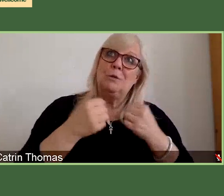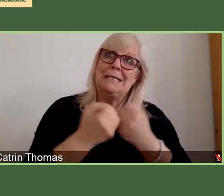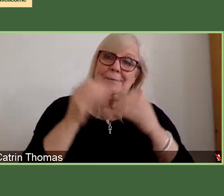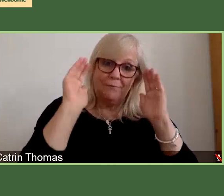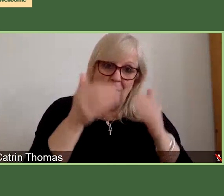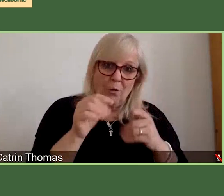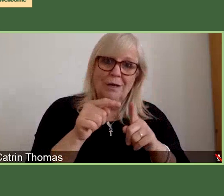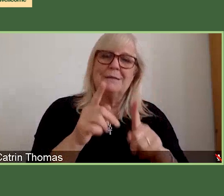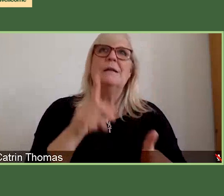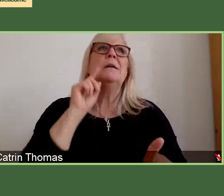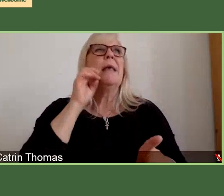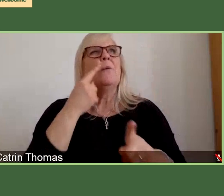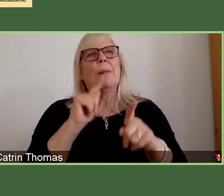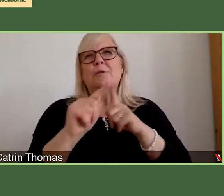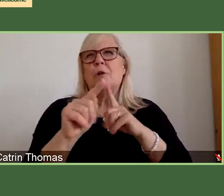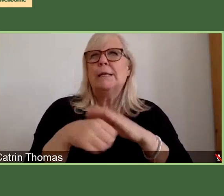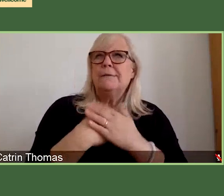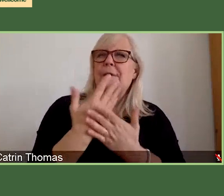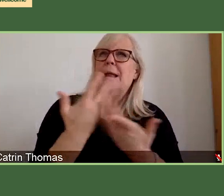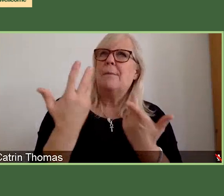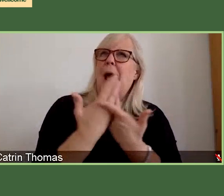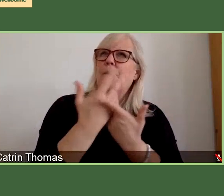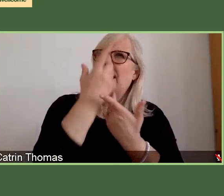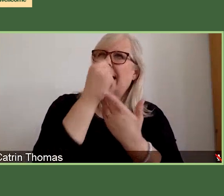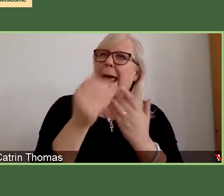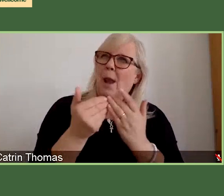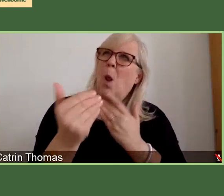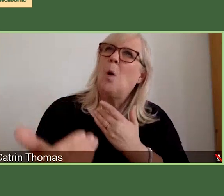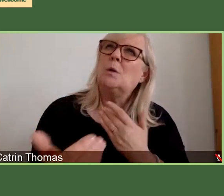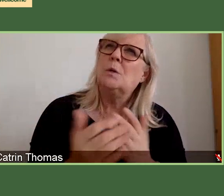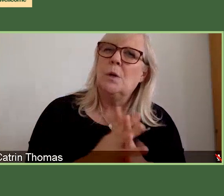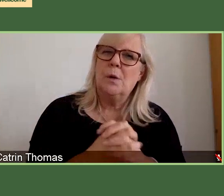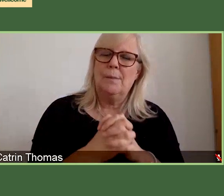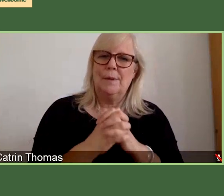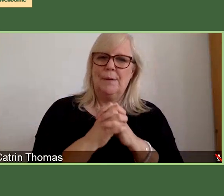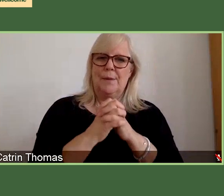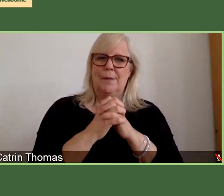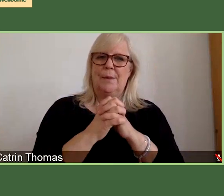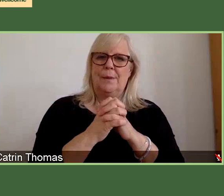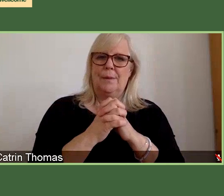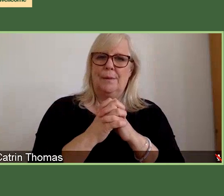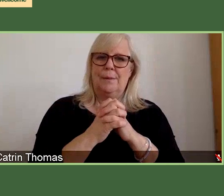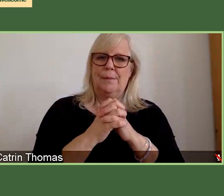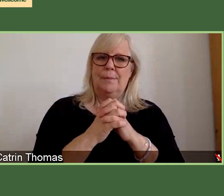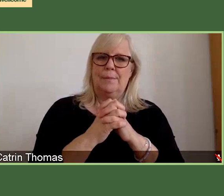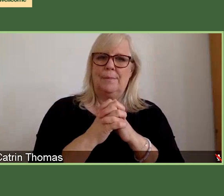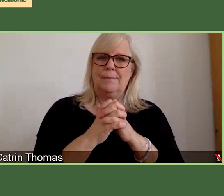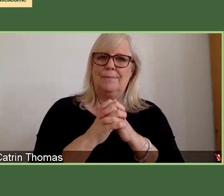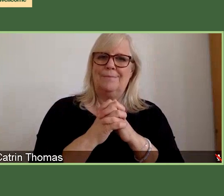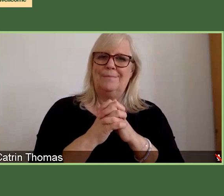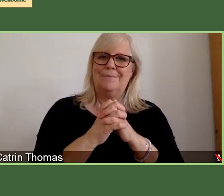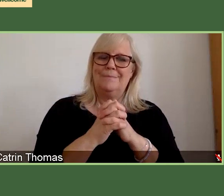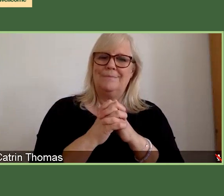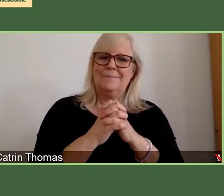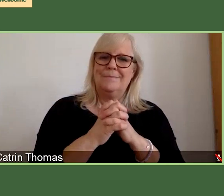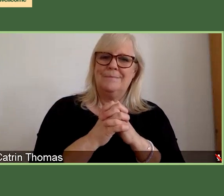support this in the long term. My understanding is that grant holders up until 2023 will still